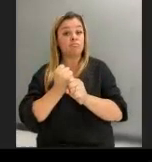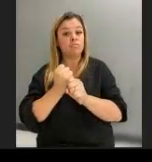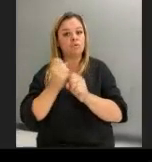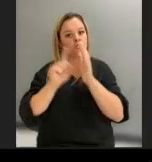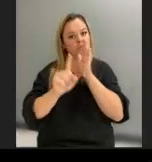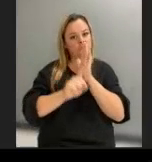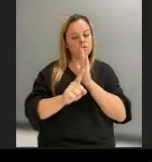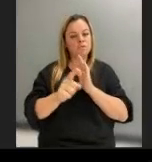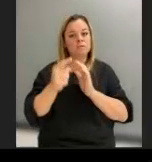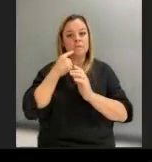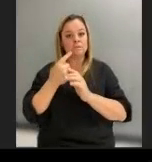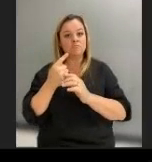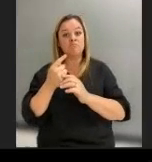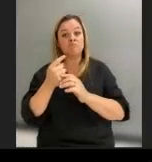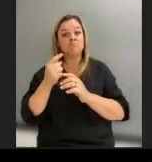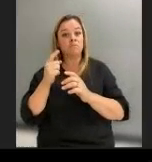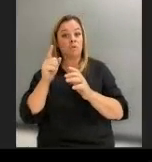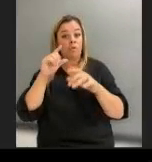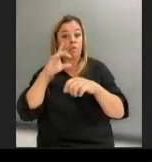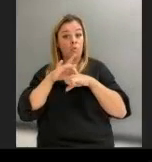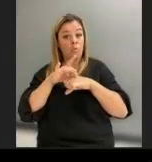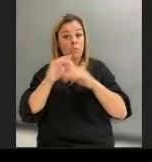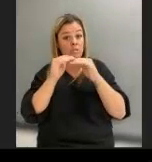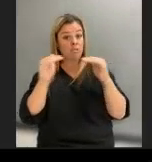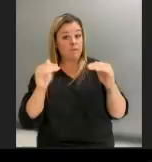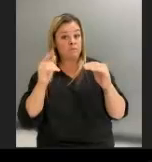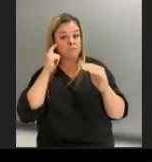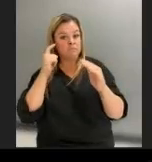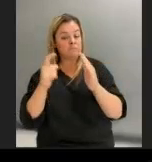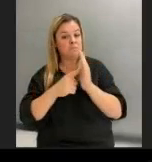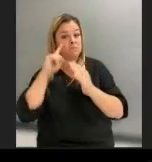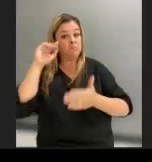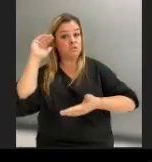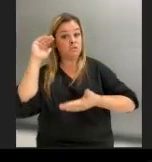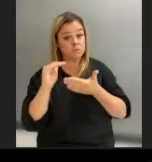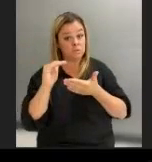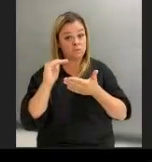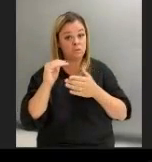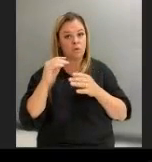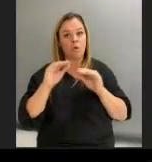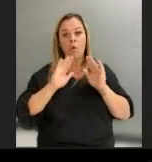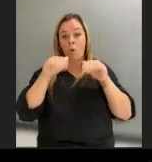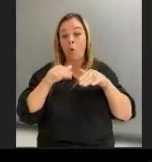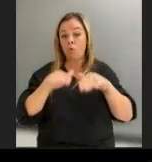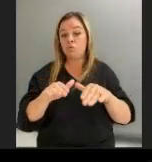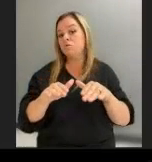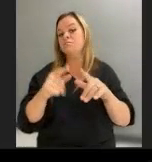that global levels of phytoplankton tend to decrease as the ocean temperatures warm.